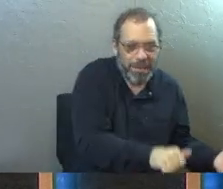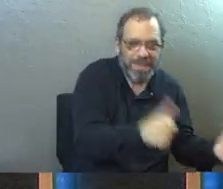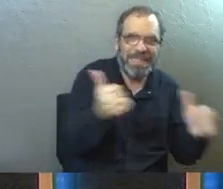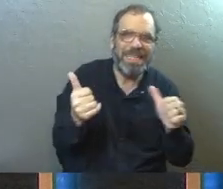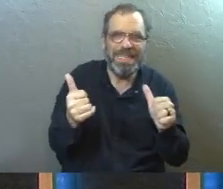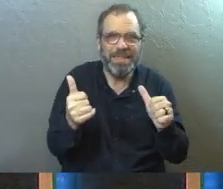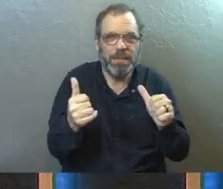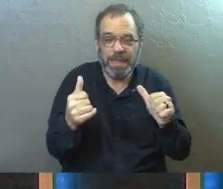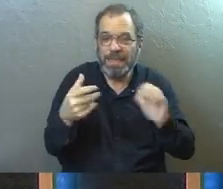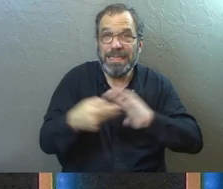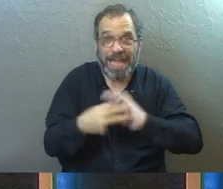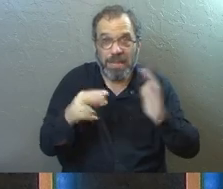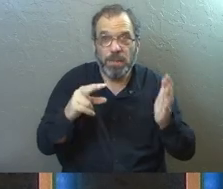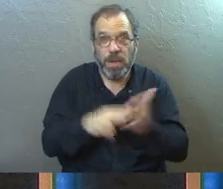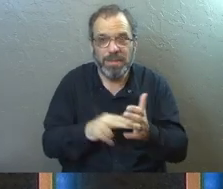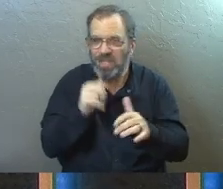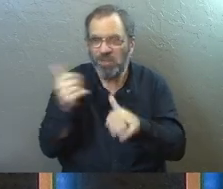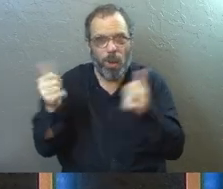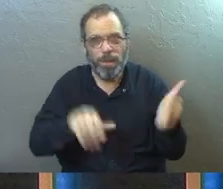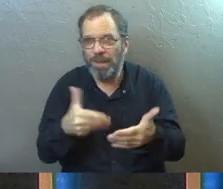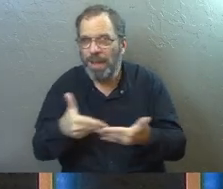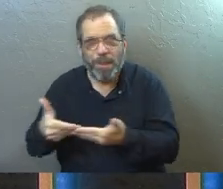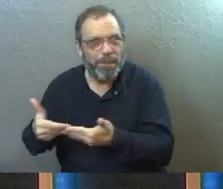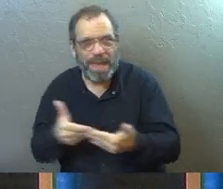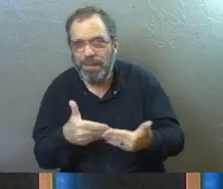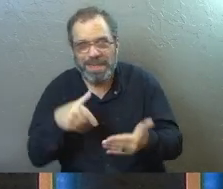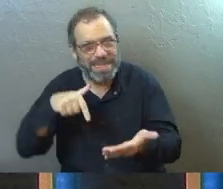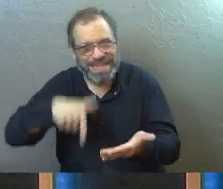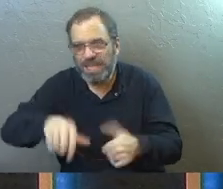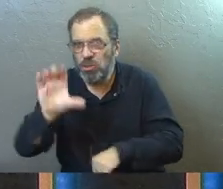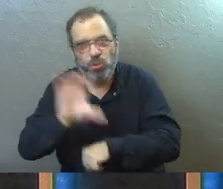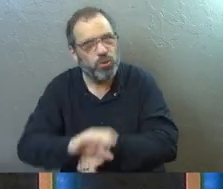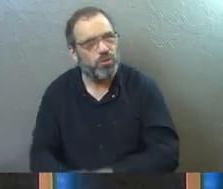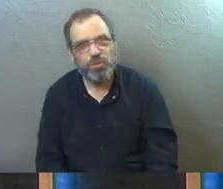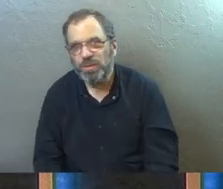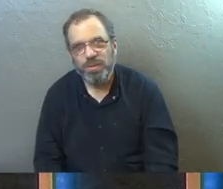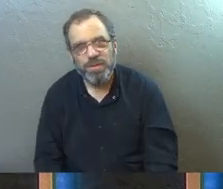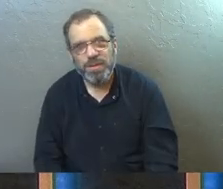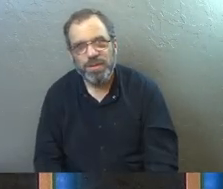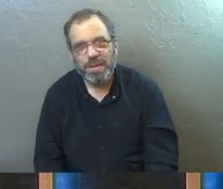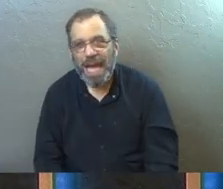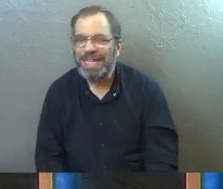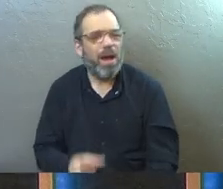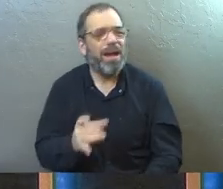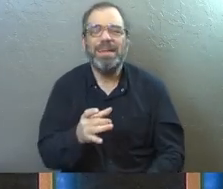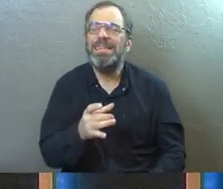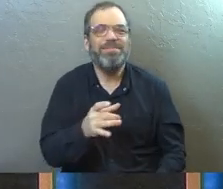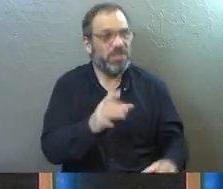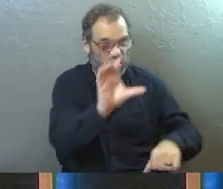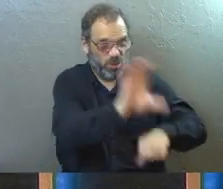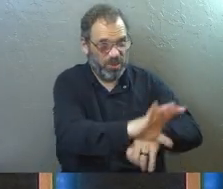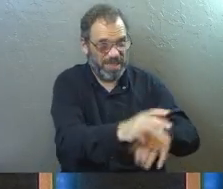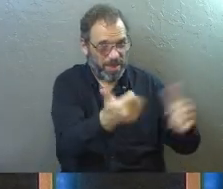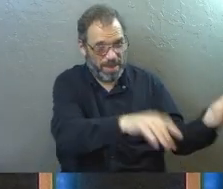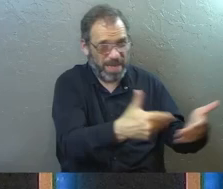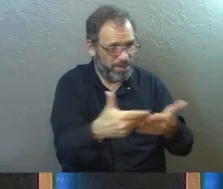This is the reason we don't baptize infants at our church. I don't hate churches that do.